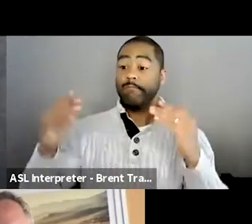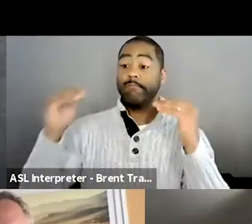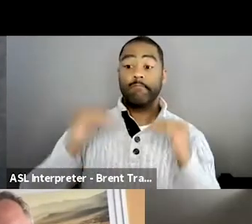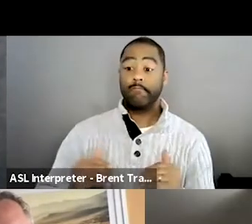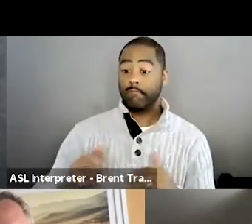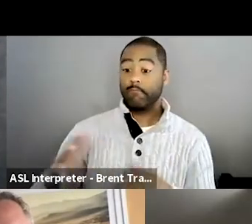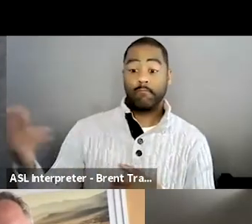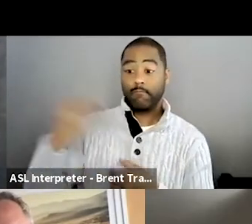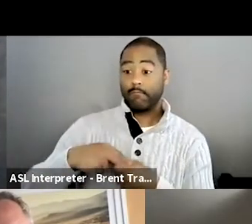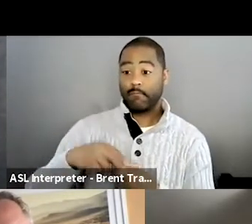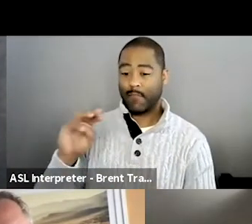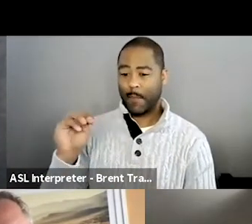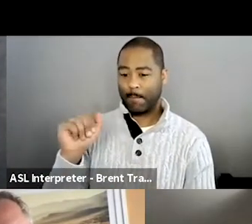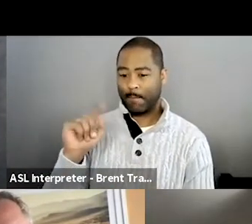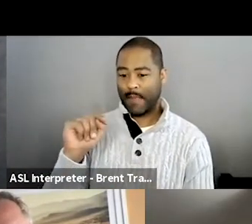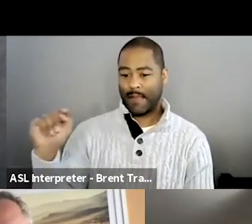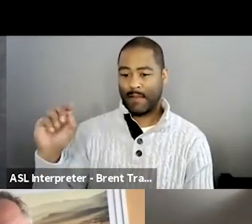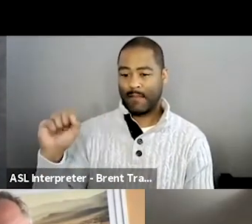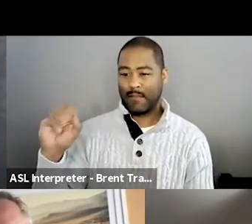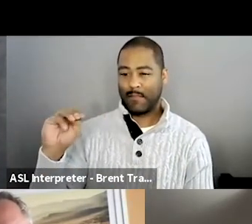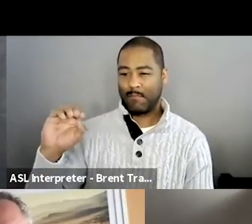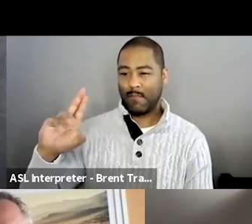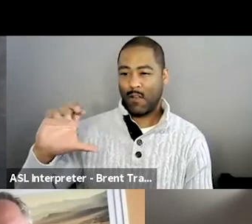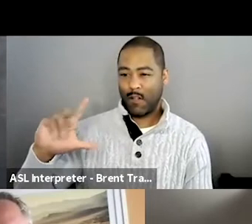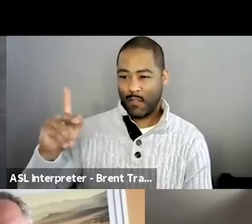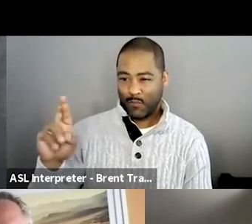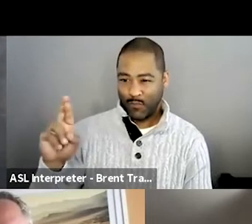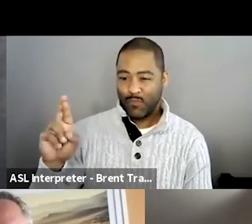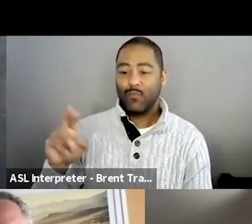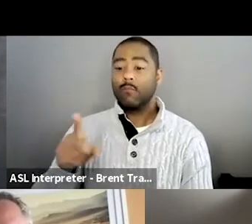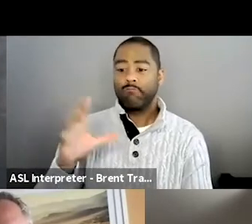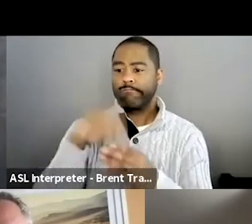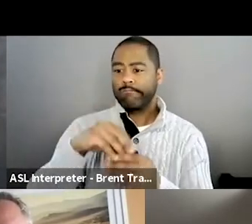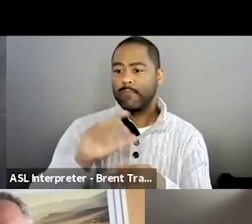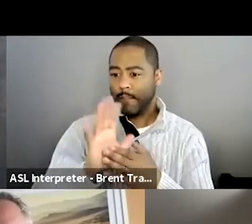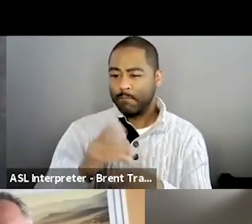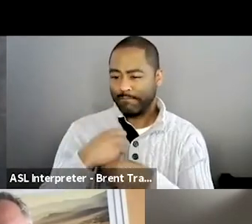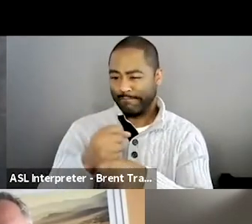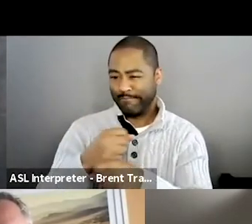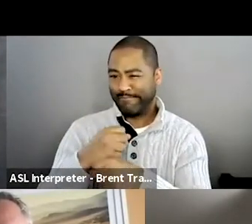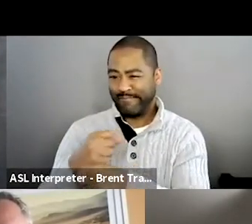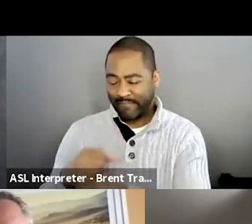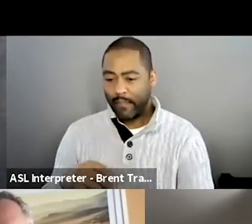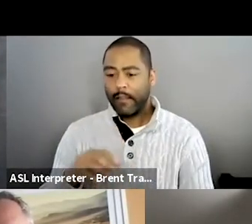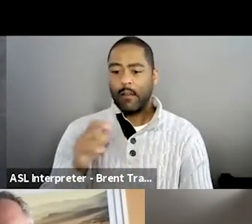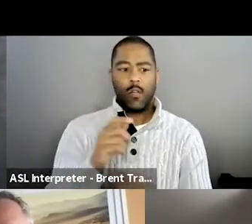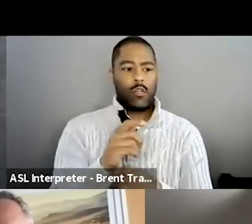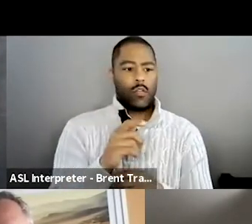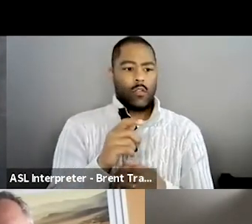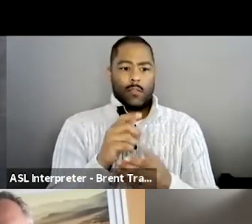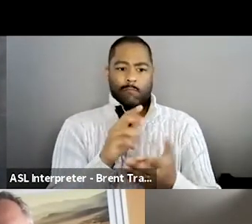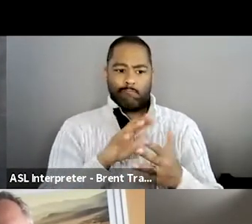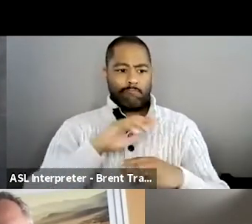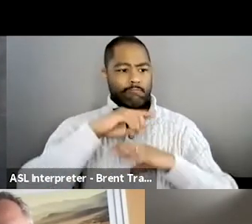has made a name for himself with heartfelt films with a universal resonance. His films are often